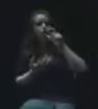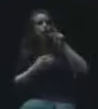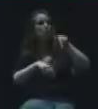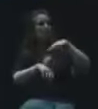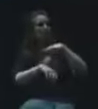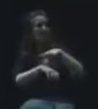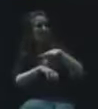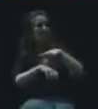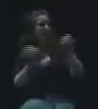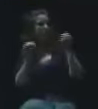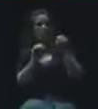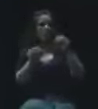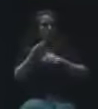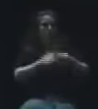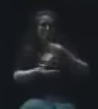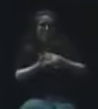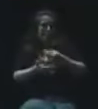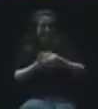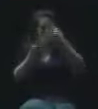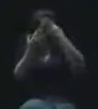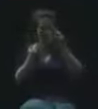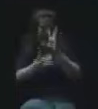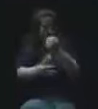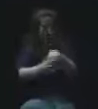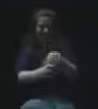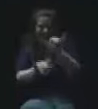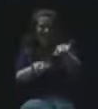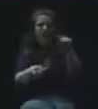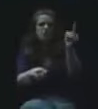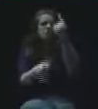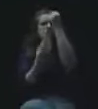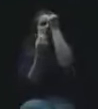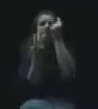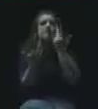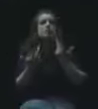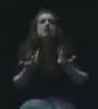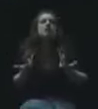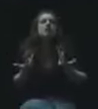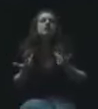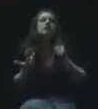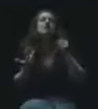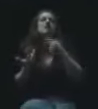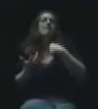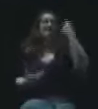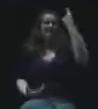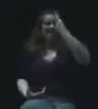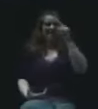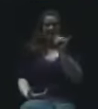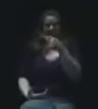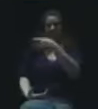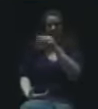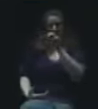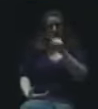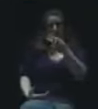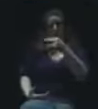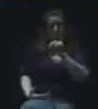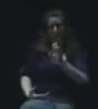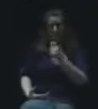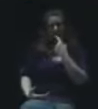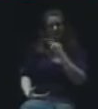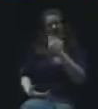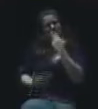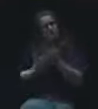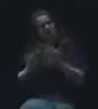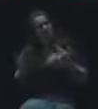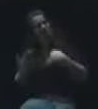There's no budget decision made in it, it's information and it's thinking, as Ms. Horn said, which is a good thing, to think